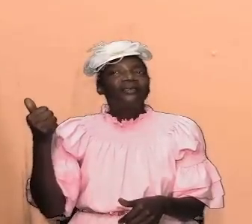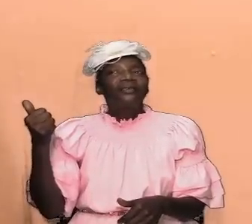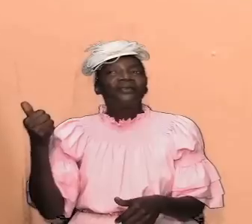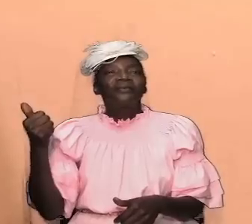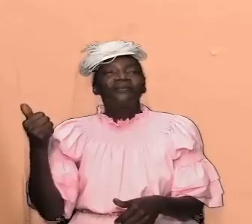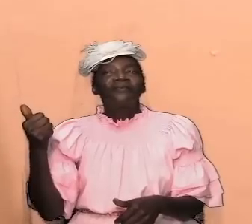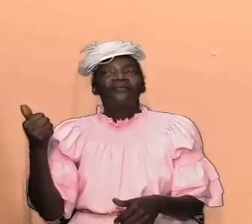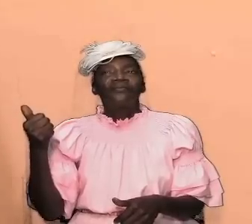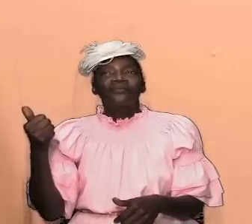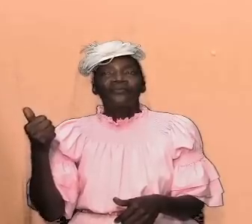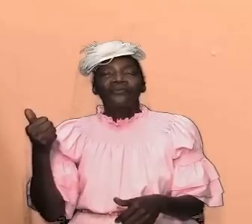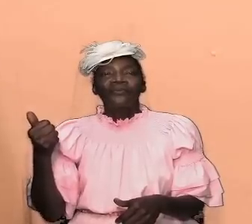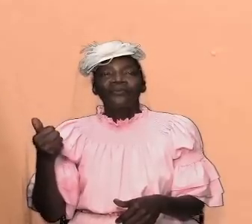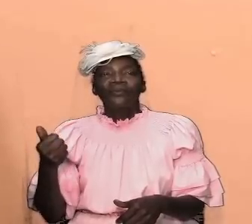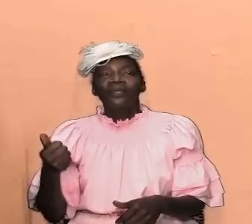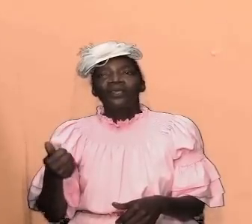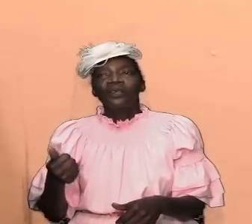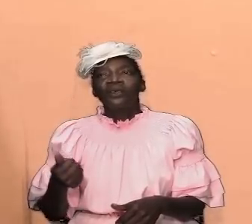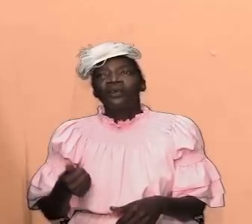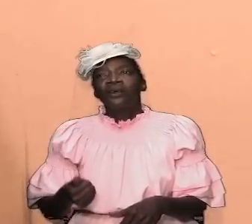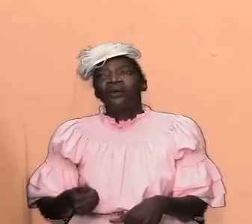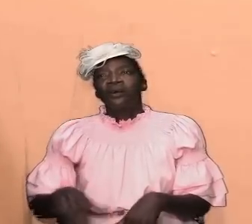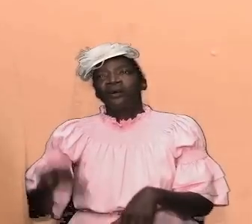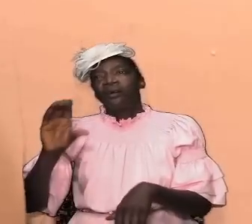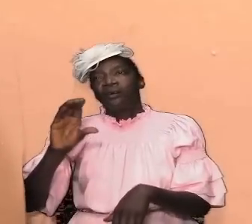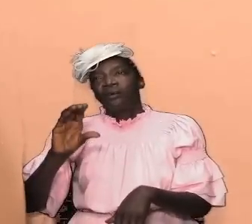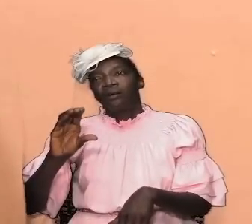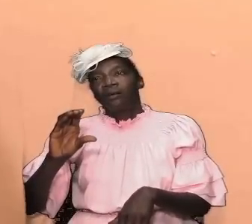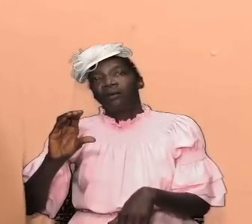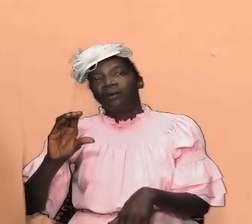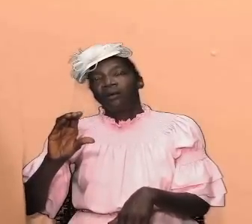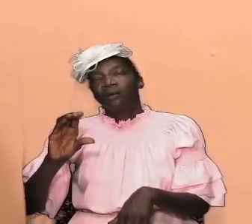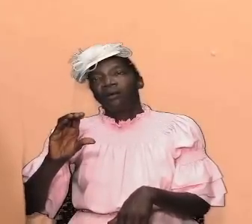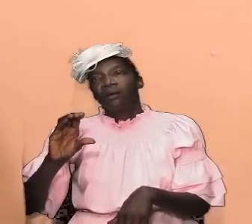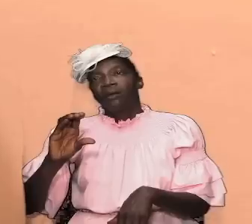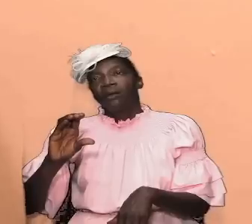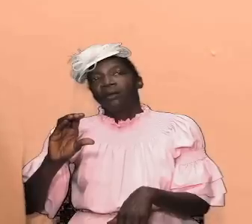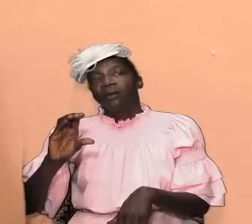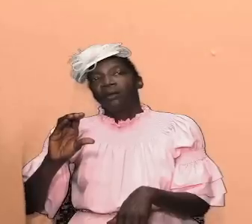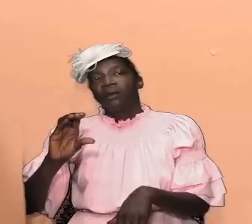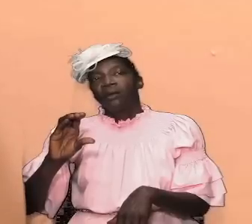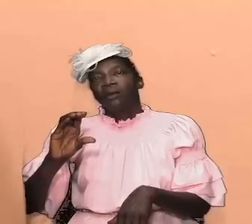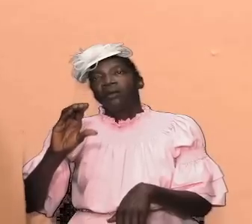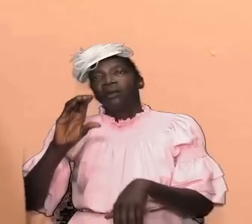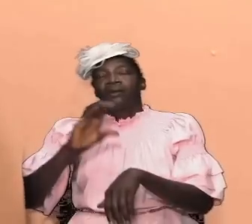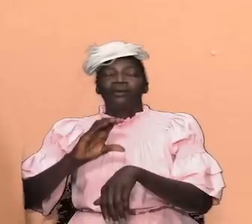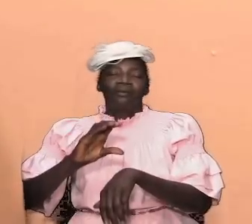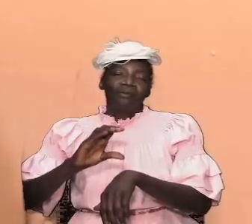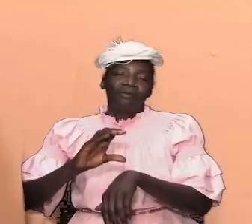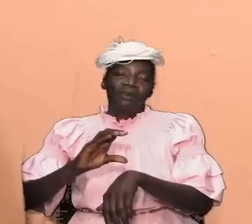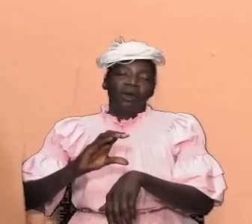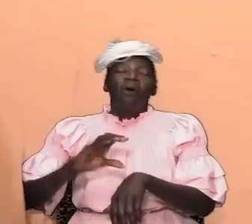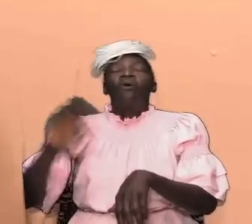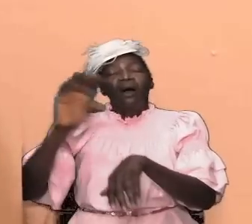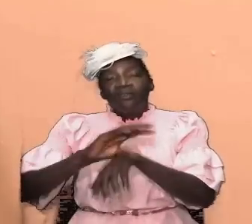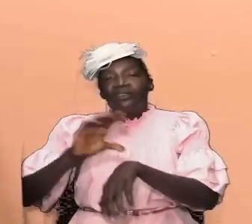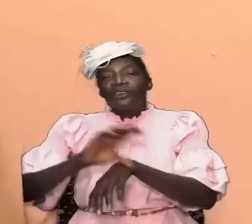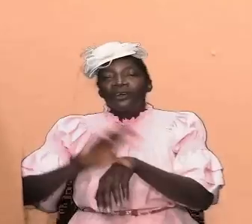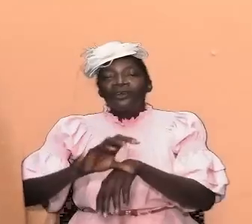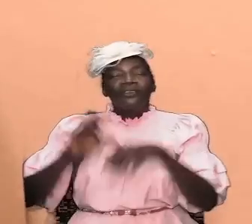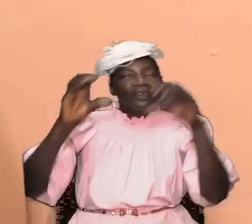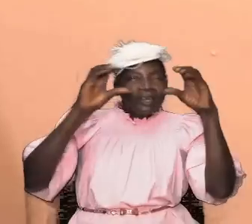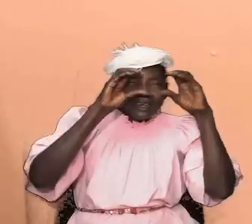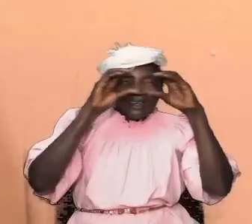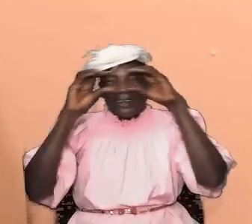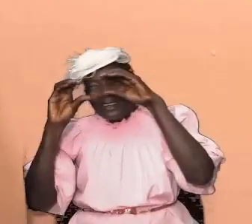assembly you know being over the camera being away